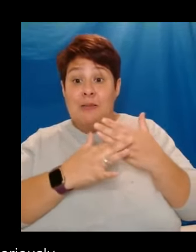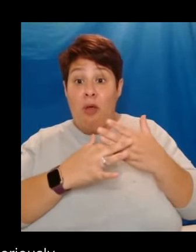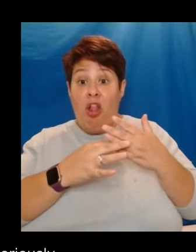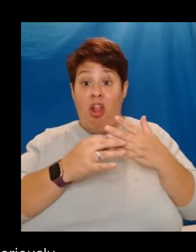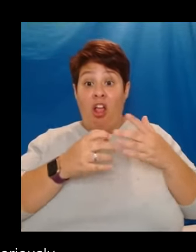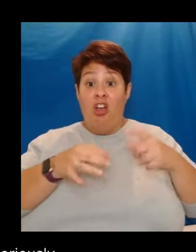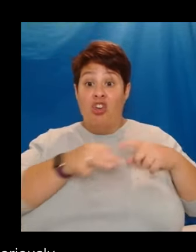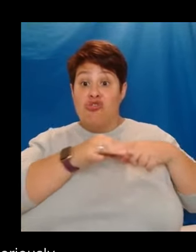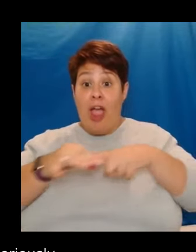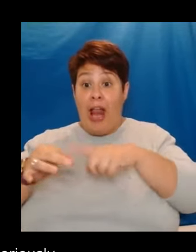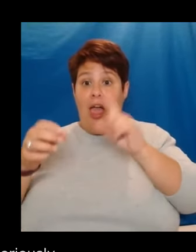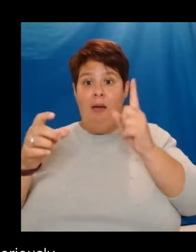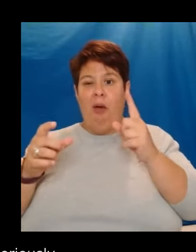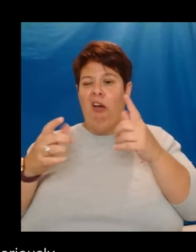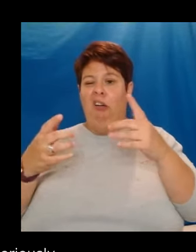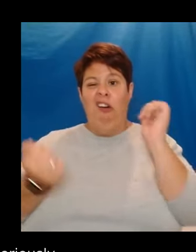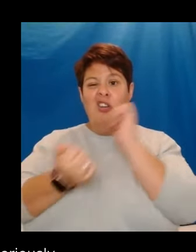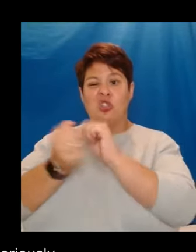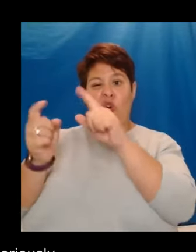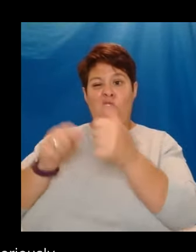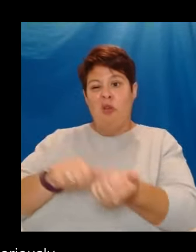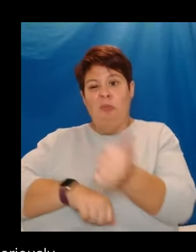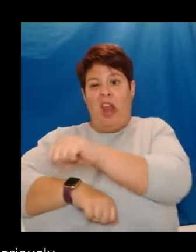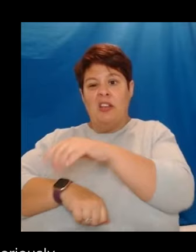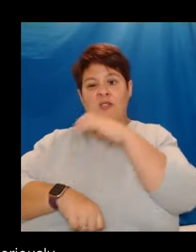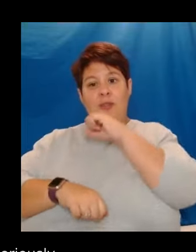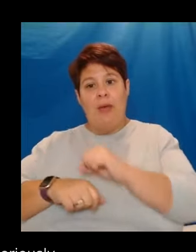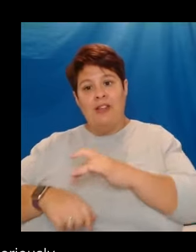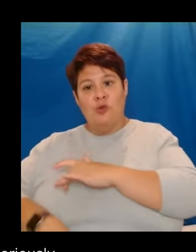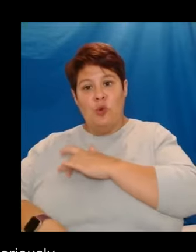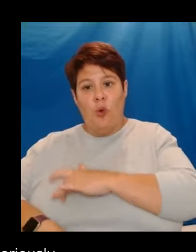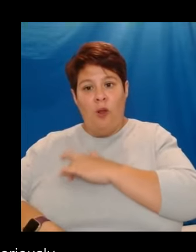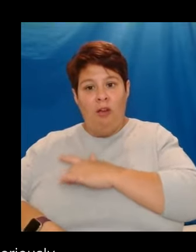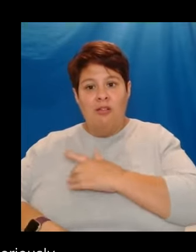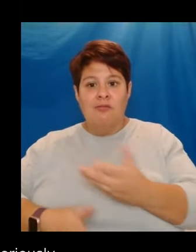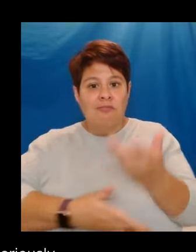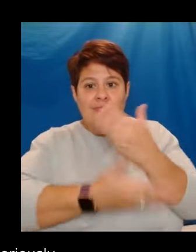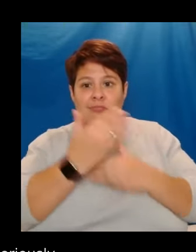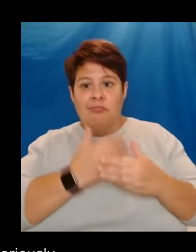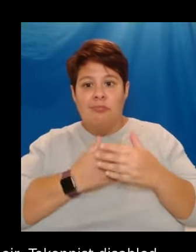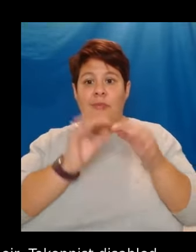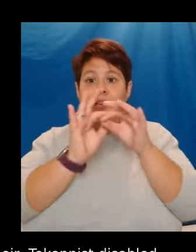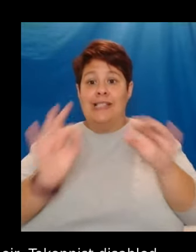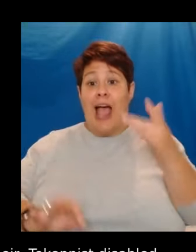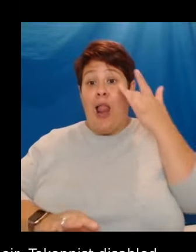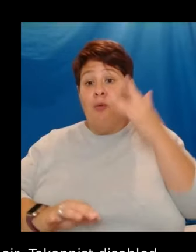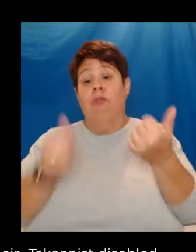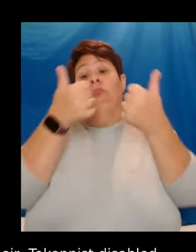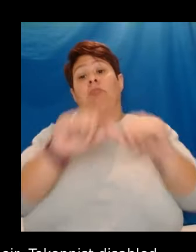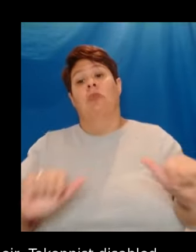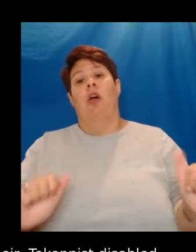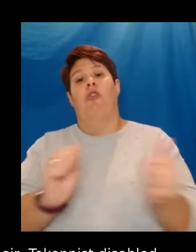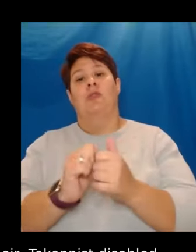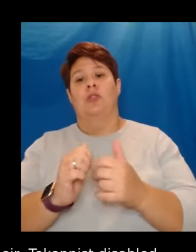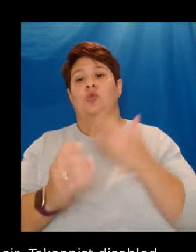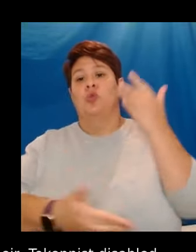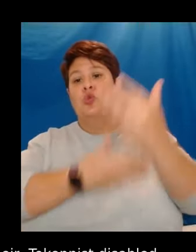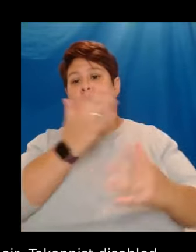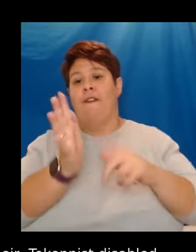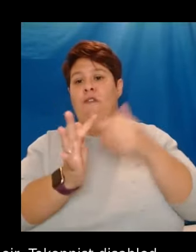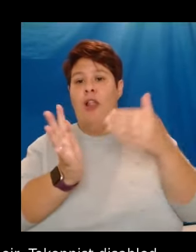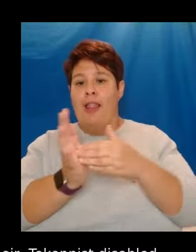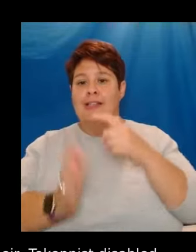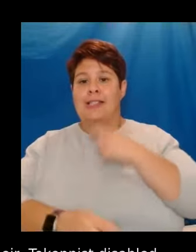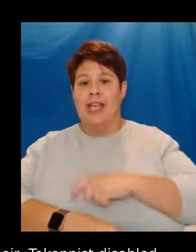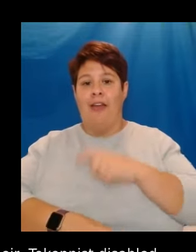makeshift storeroom next to the men's loose. She tells a story of Silent Witness finally agreeing to a bigger story for Liz's character to